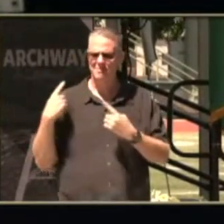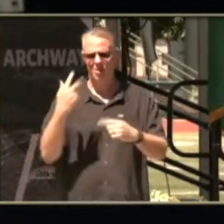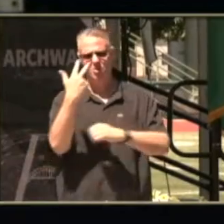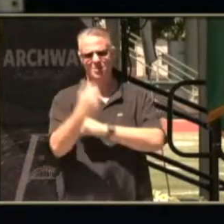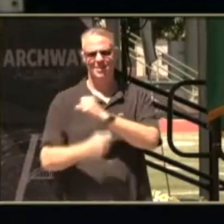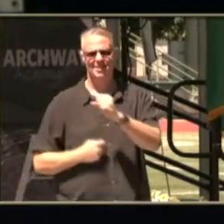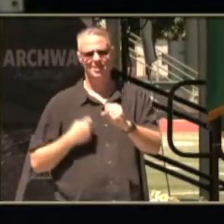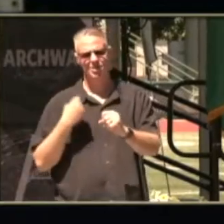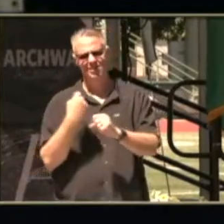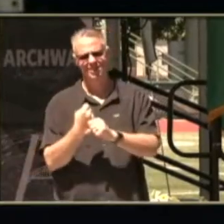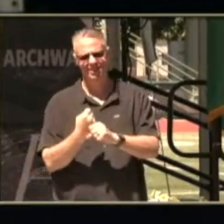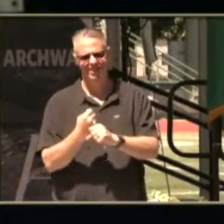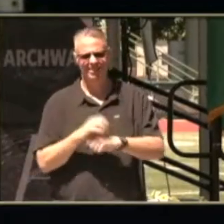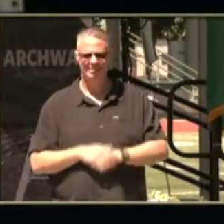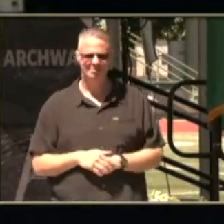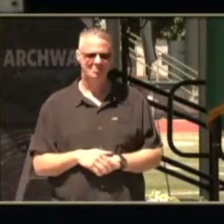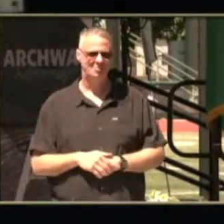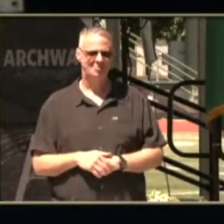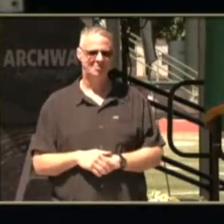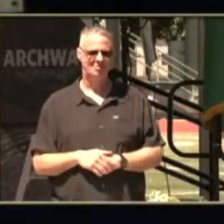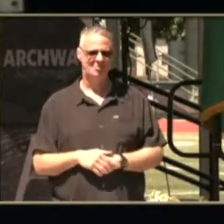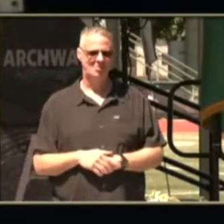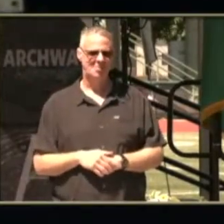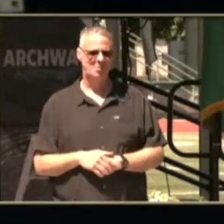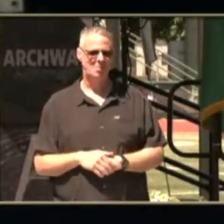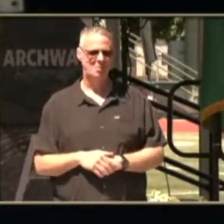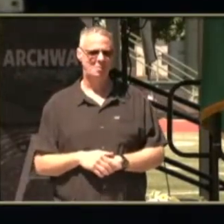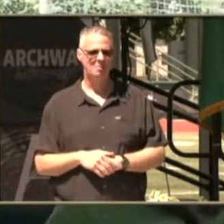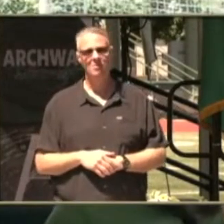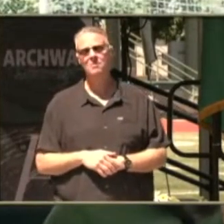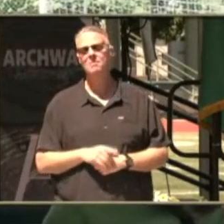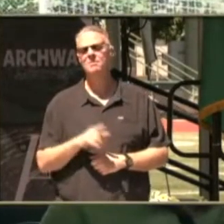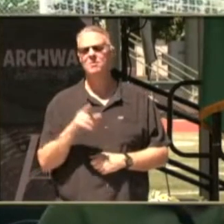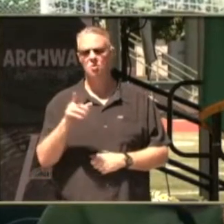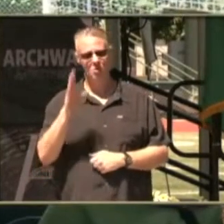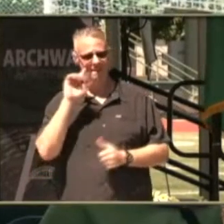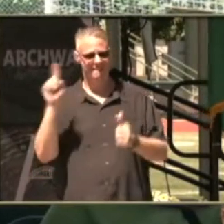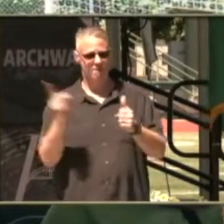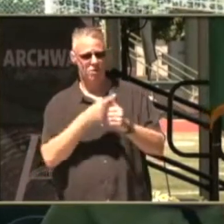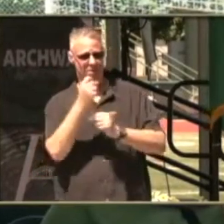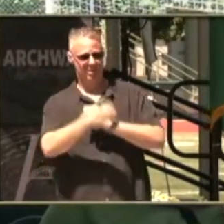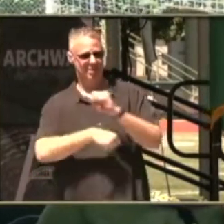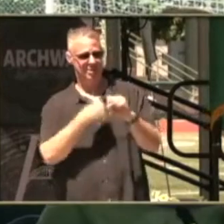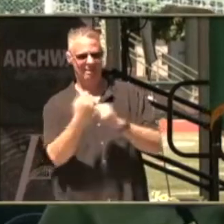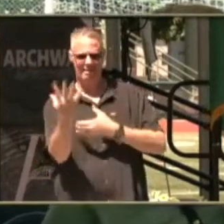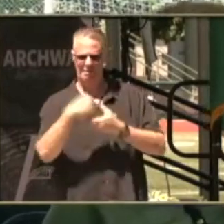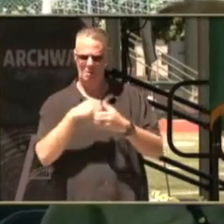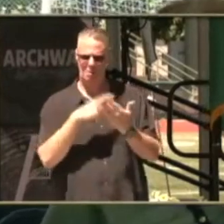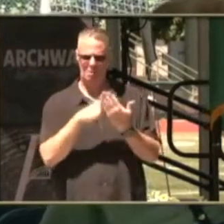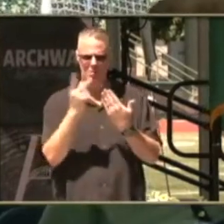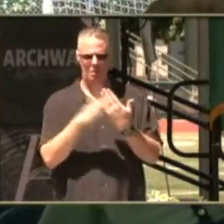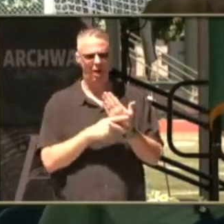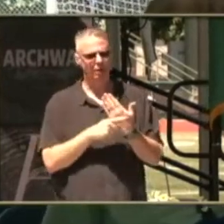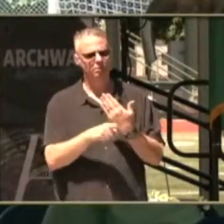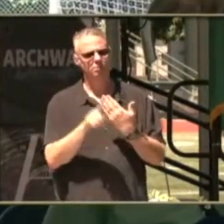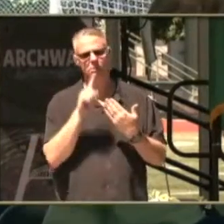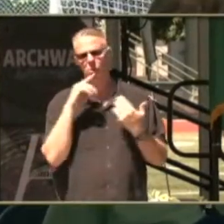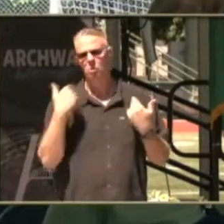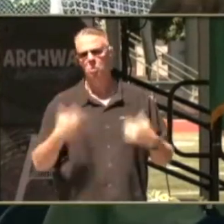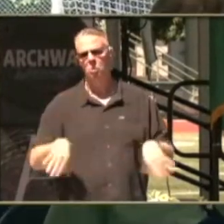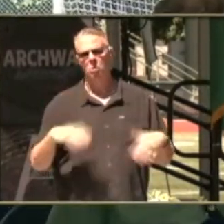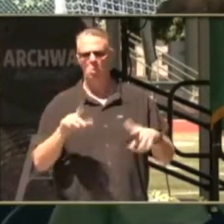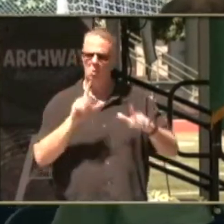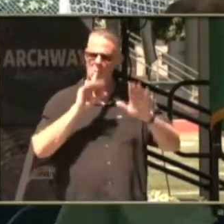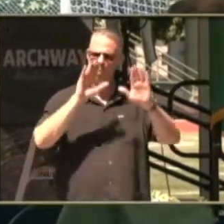of having you sorry um when you're in your first year at our program you were a wonderful leader